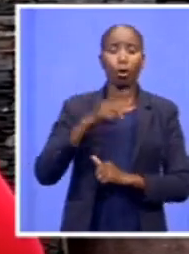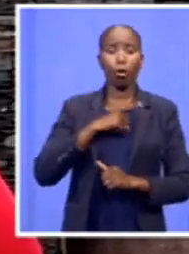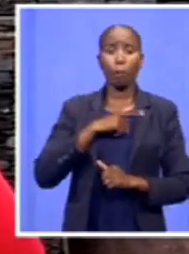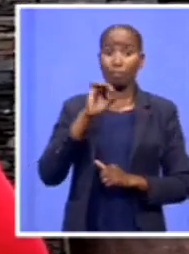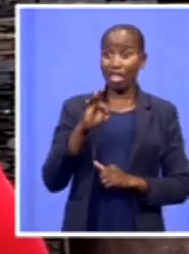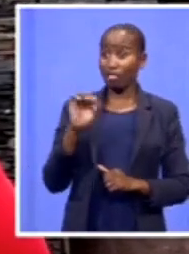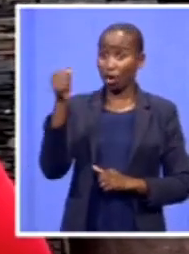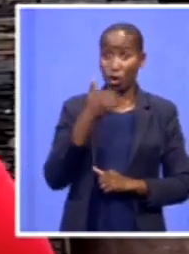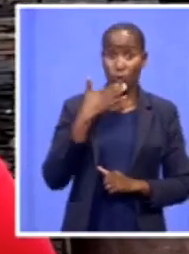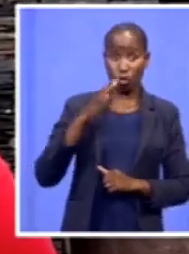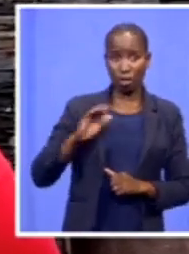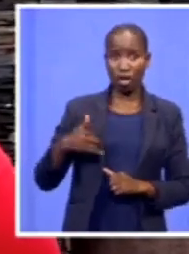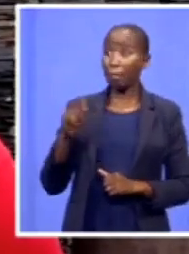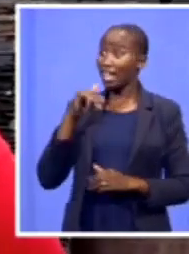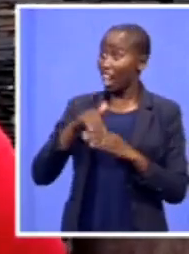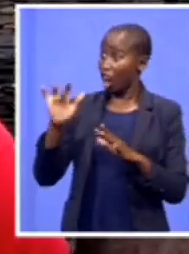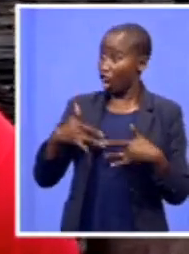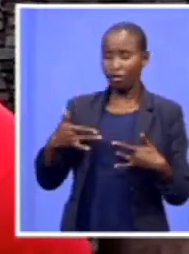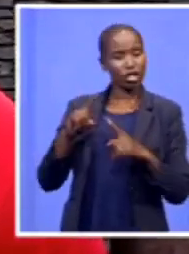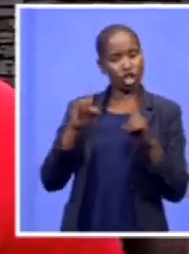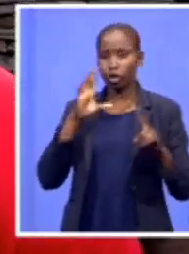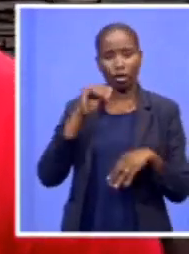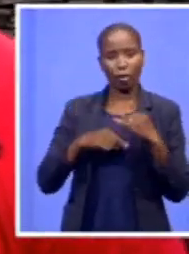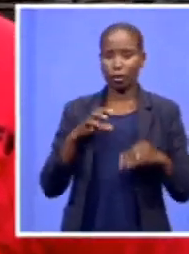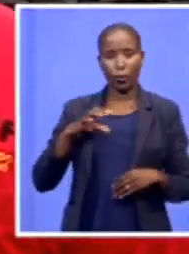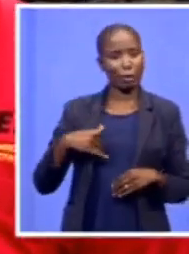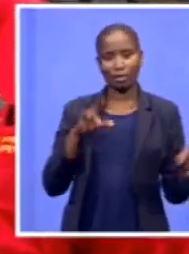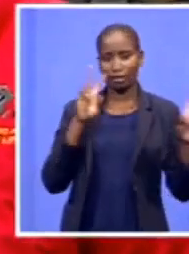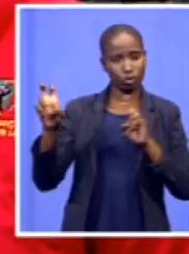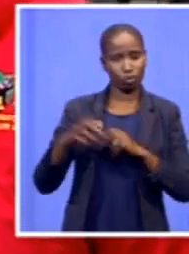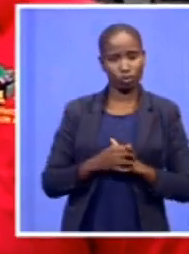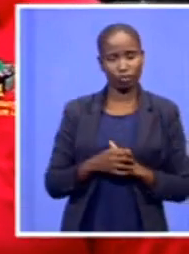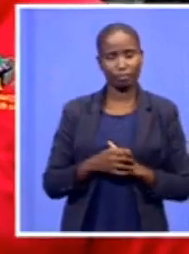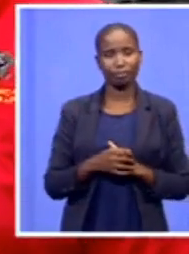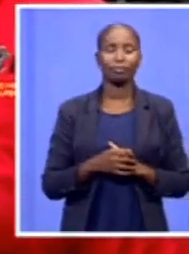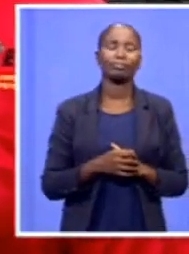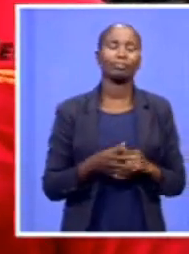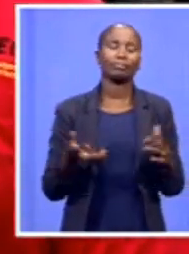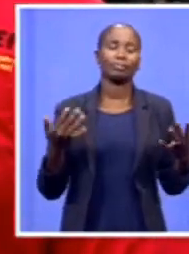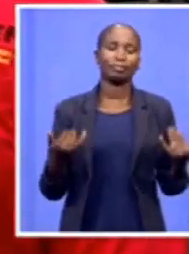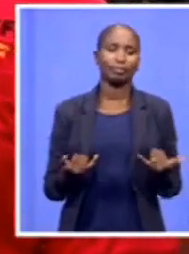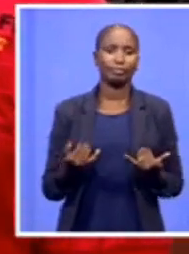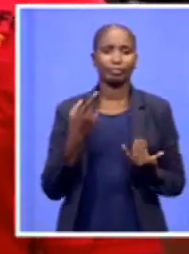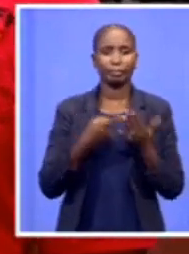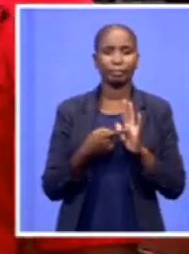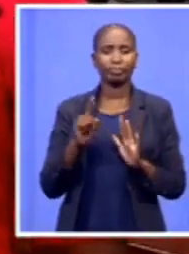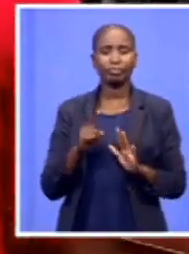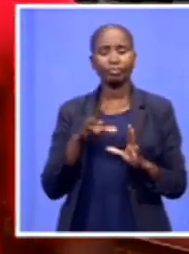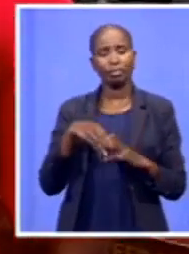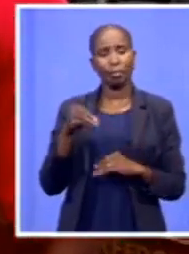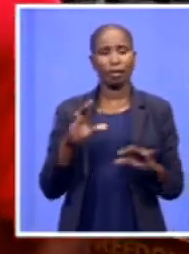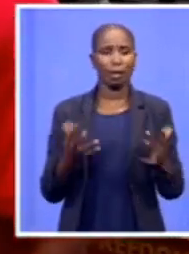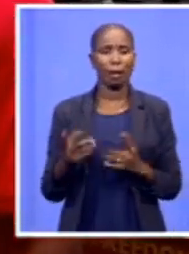issues. You're currently in court against Afri Forum. I mean, it's too early to preempt what the outcomes may be. But I mean, in terms of the EFF, how are